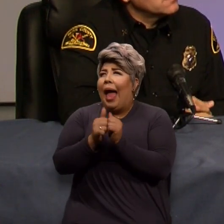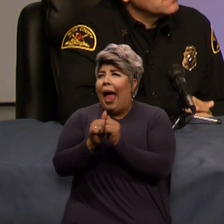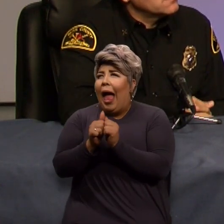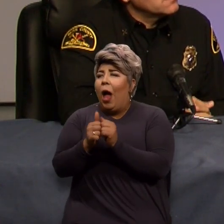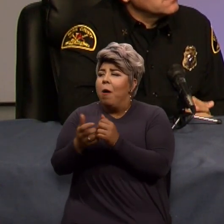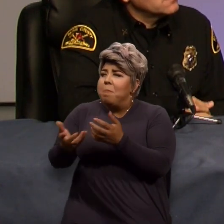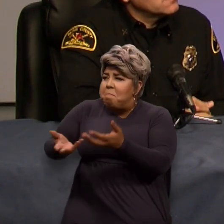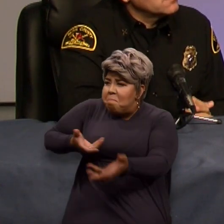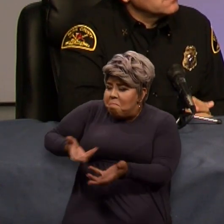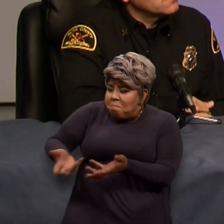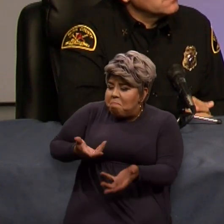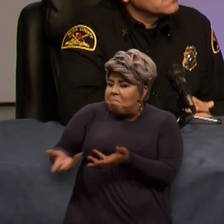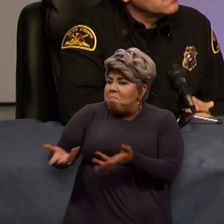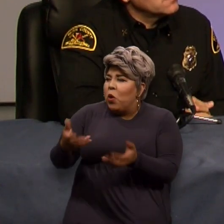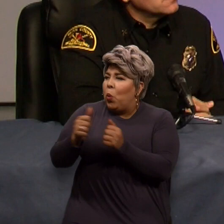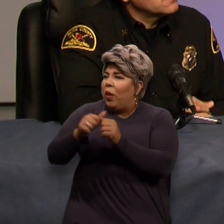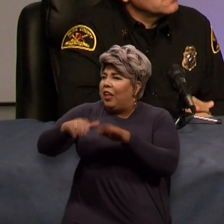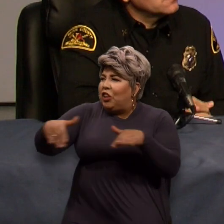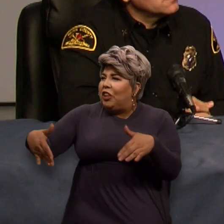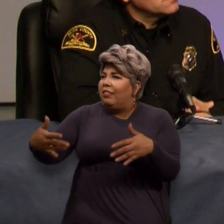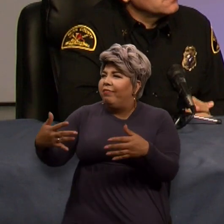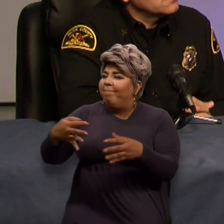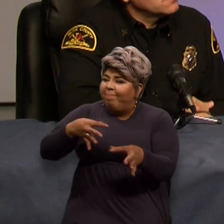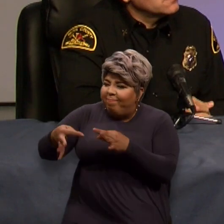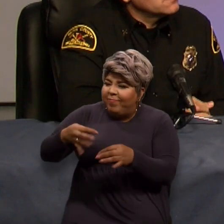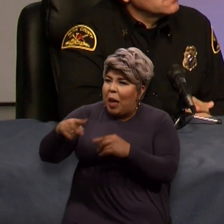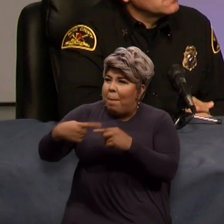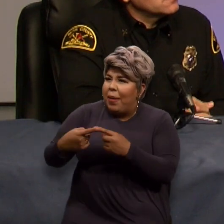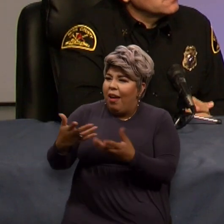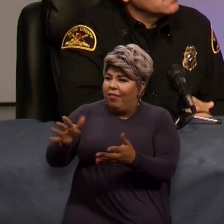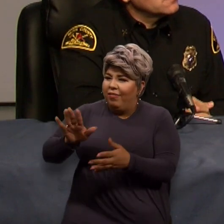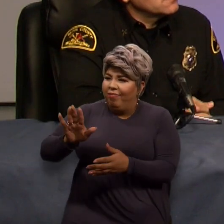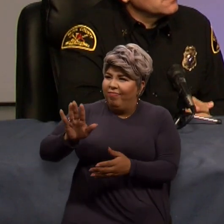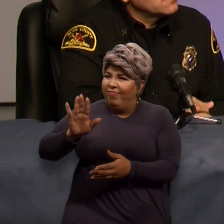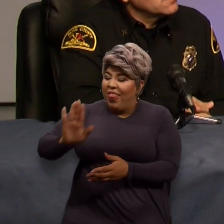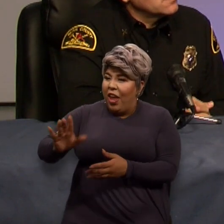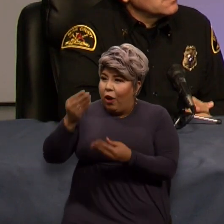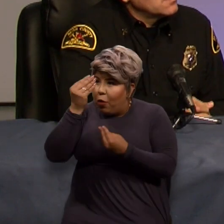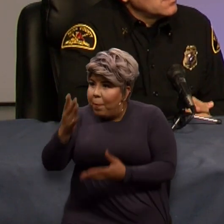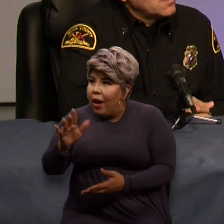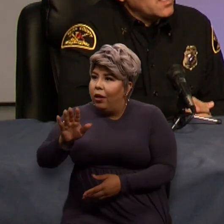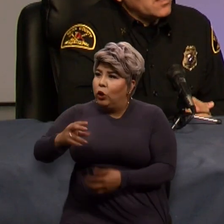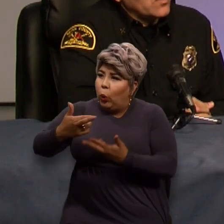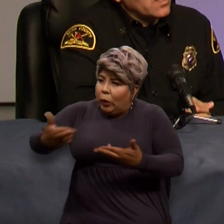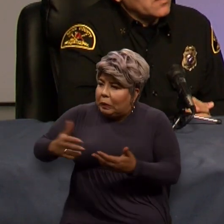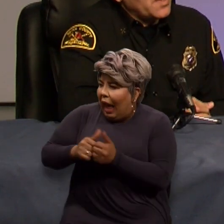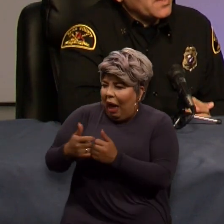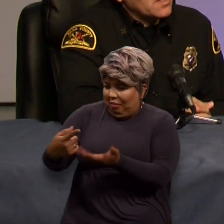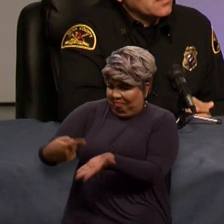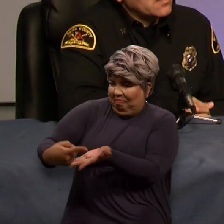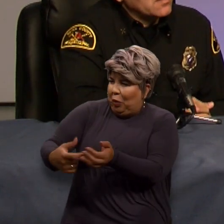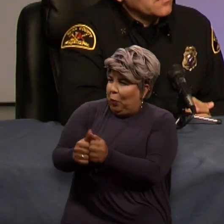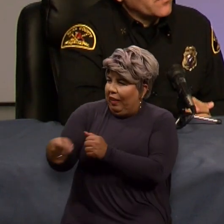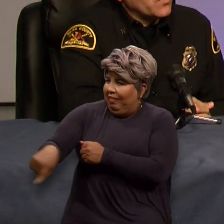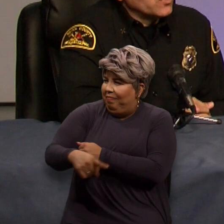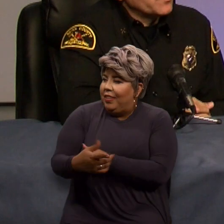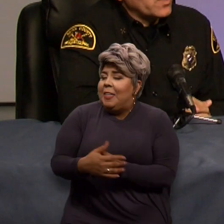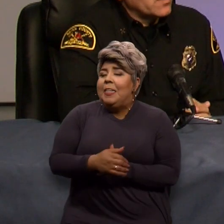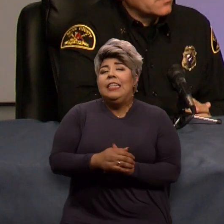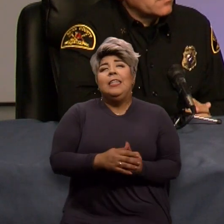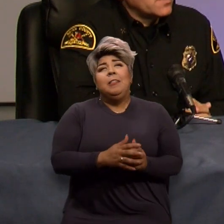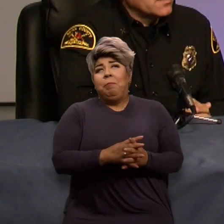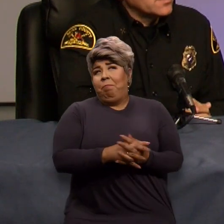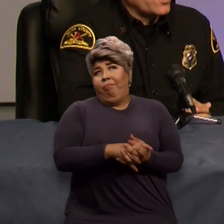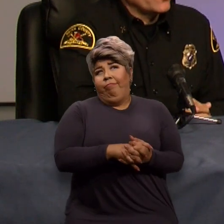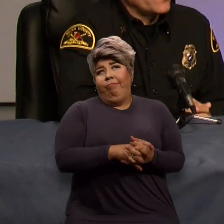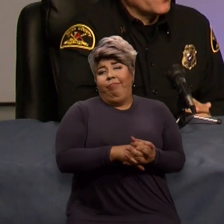talking about the resources that are available to them with this service? Well, I think, for the most